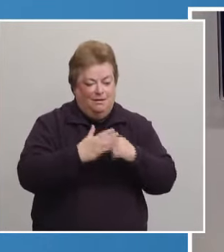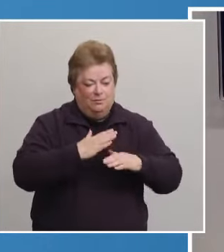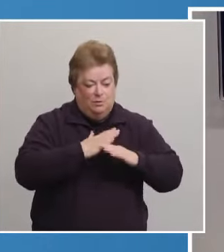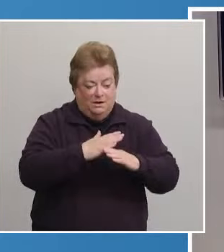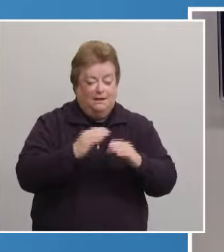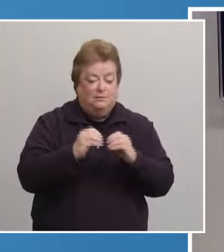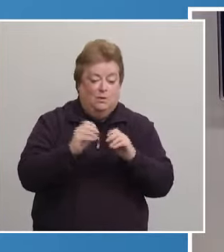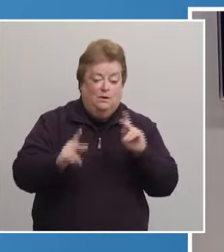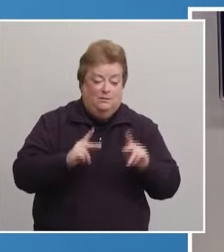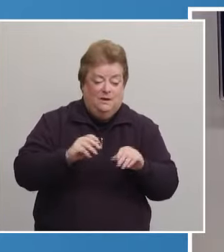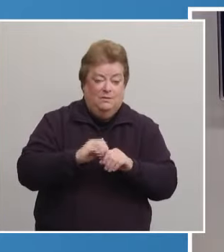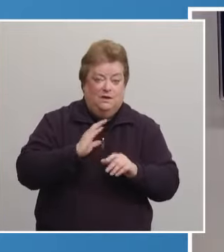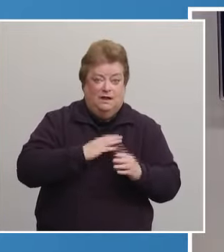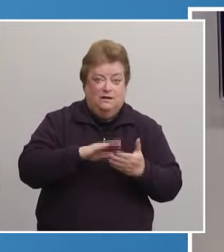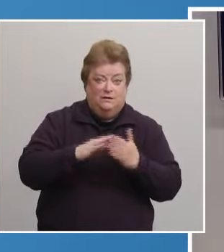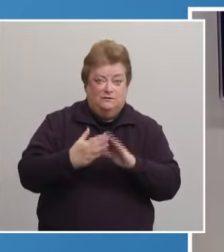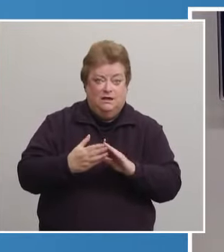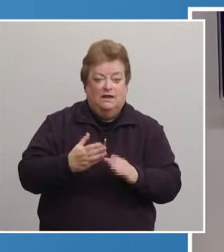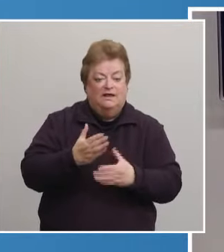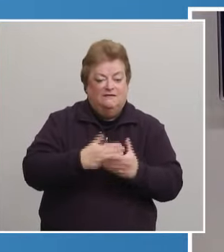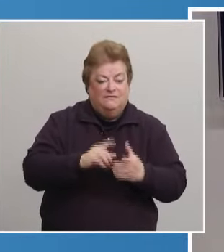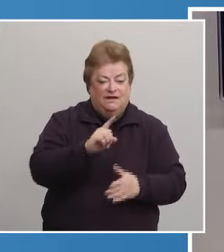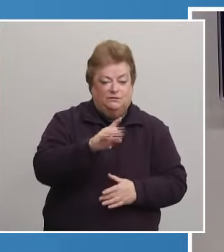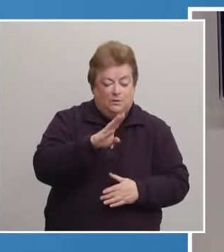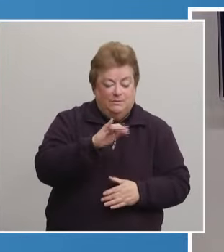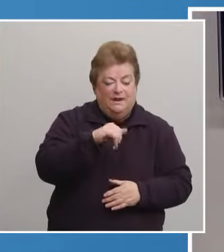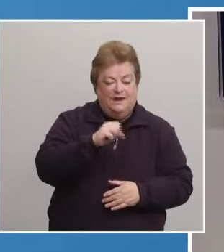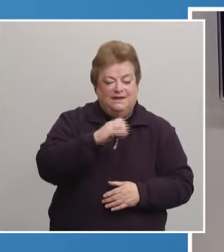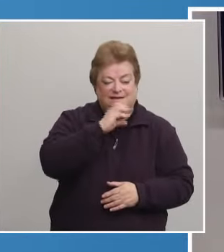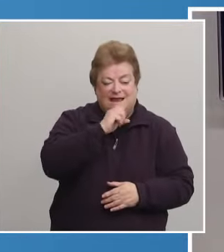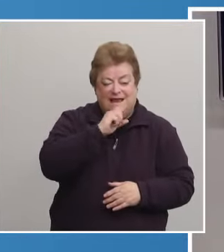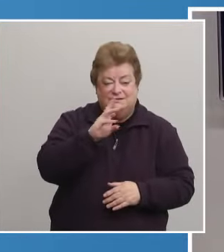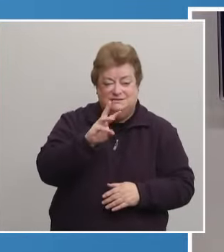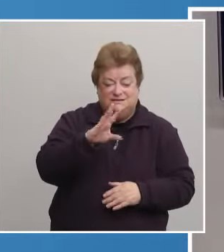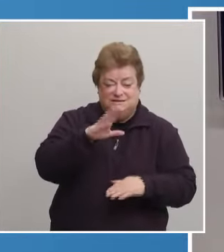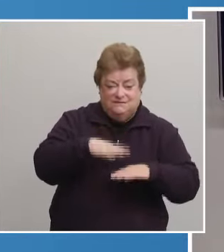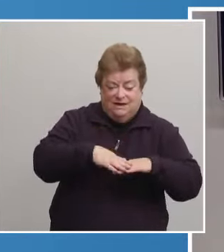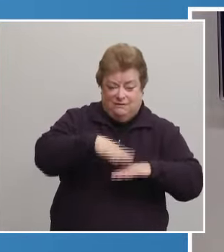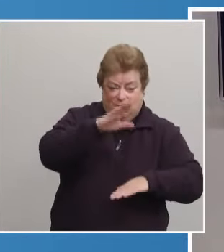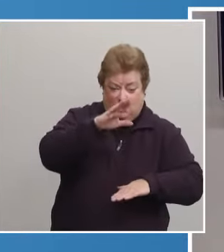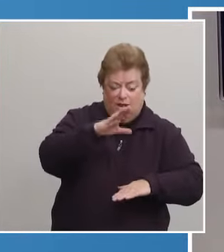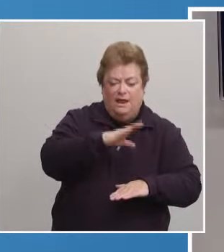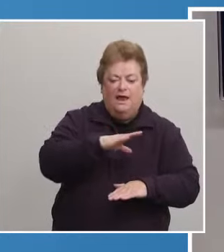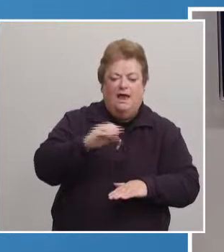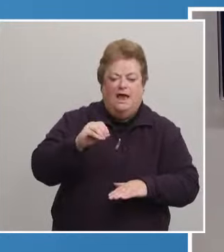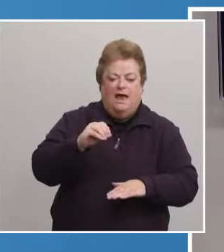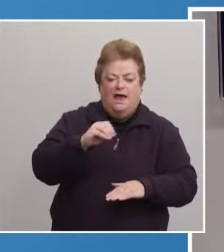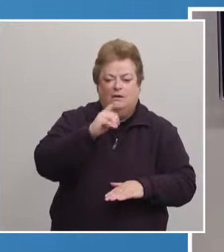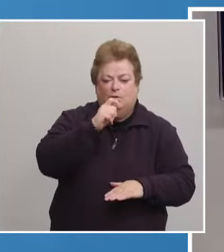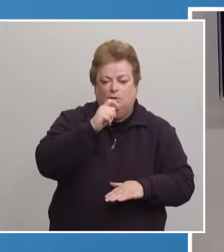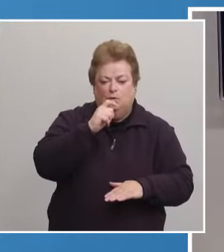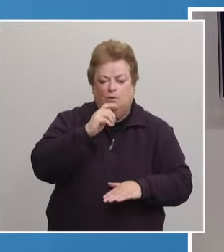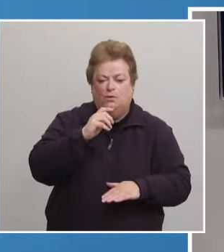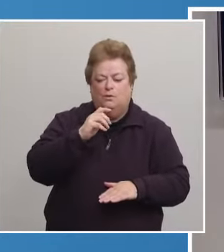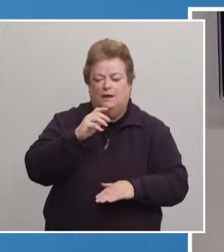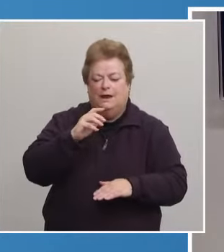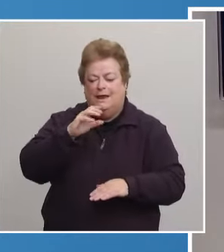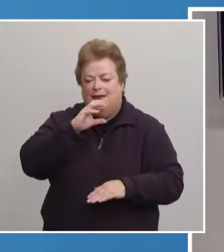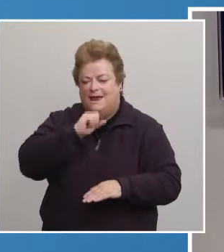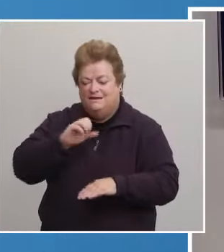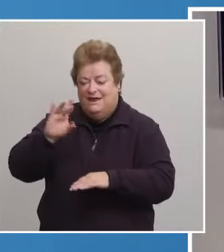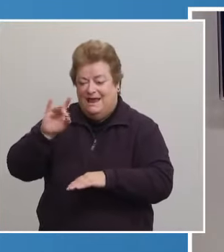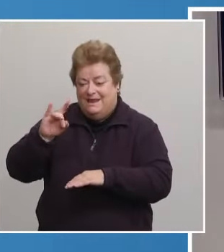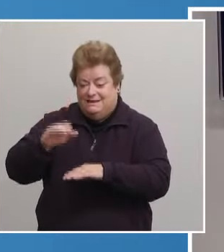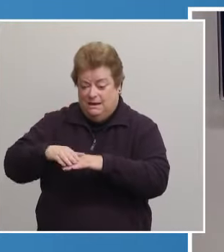community. Phase 1B includes people 65 years old and above, and those 18 years and older with underlying